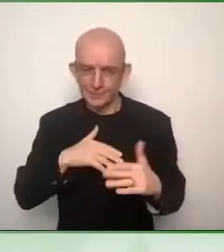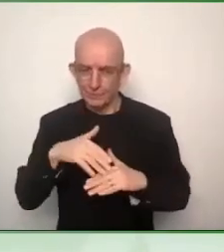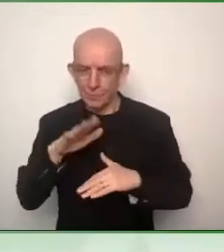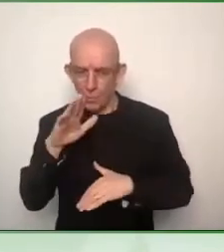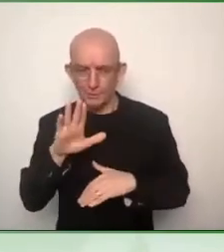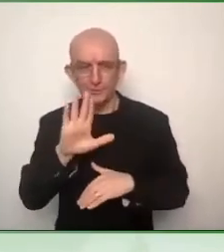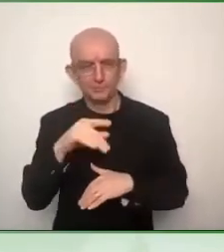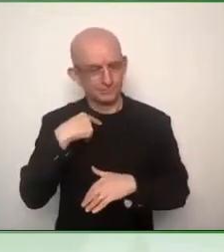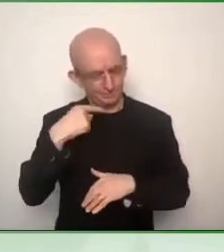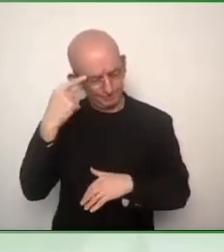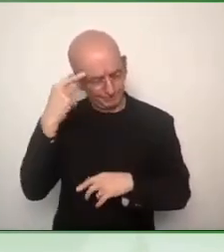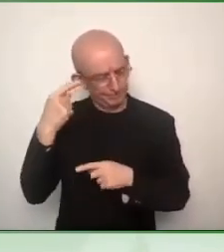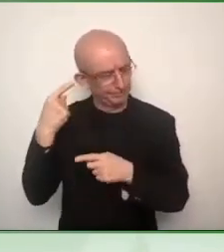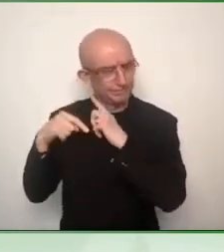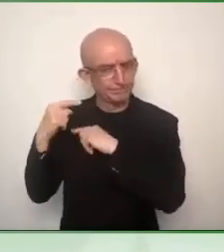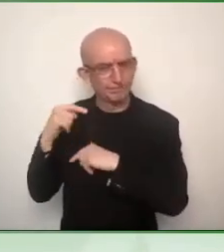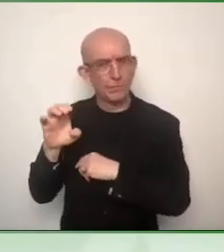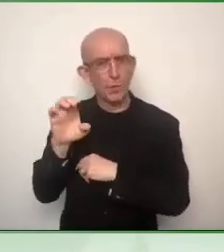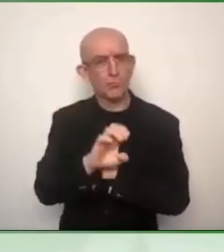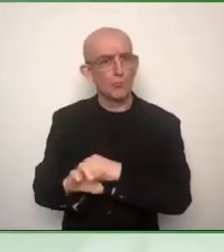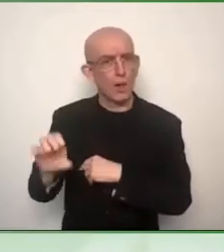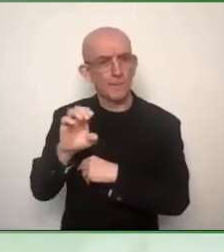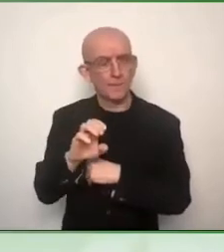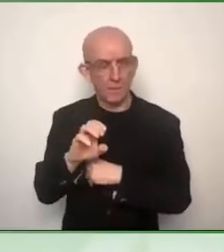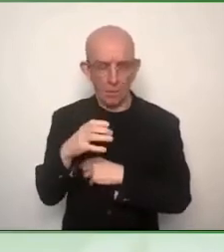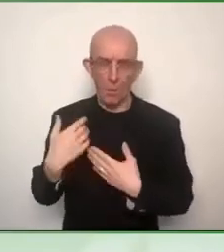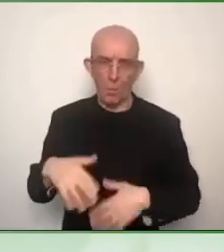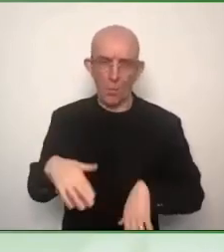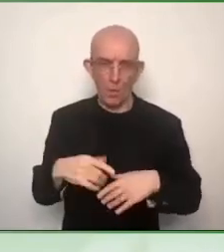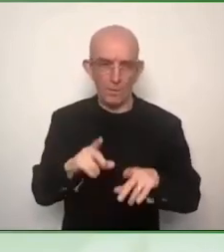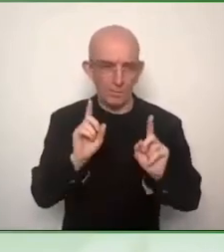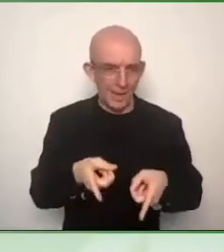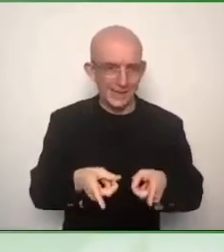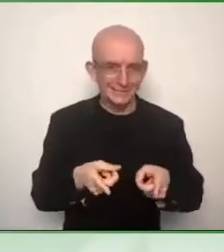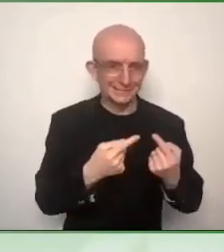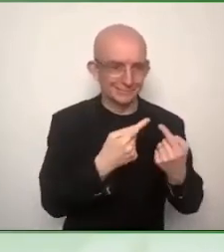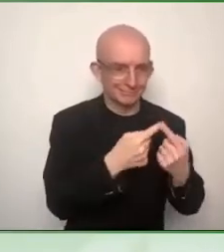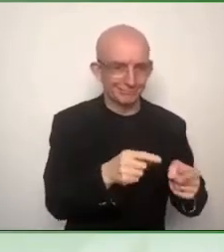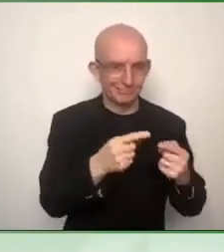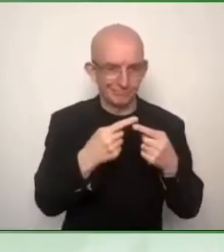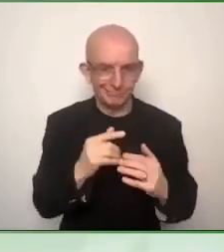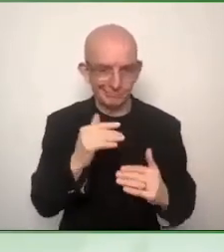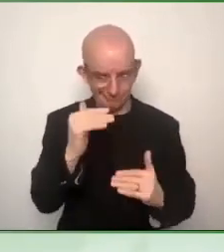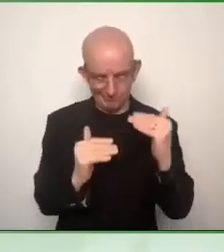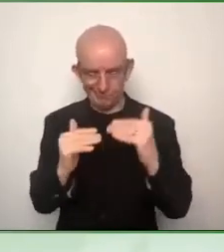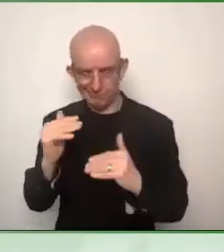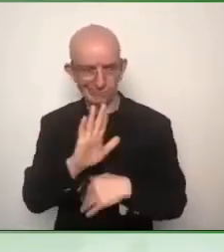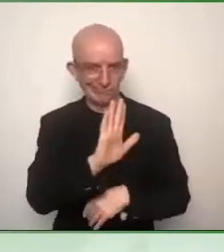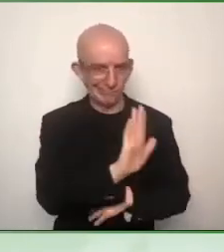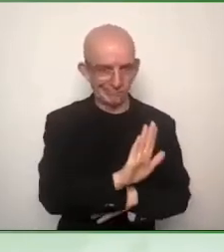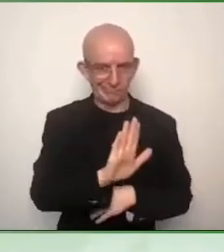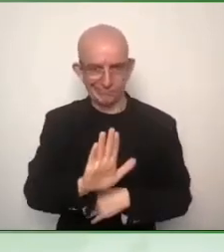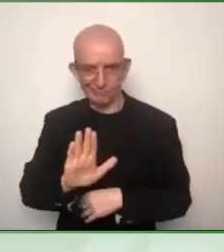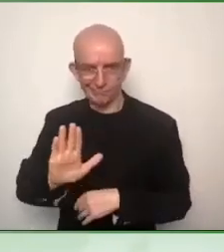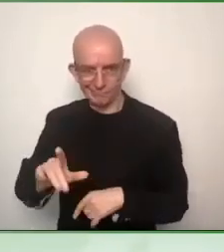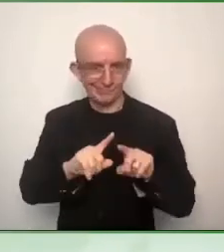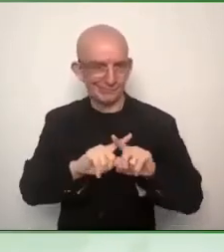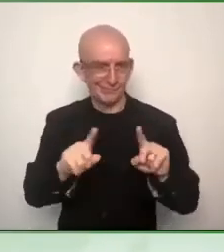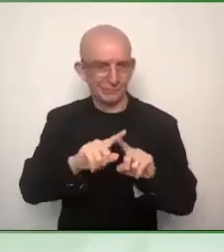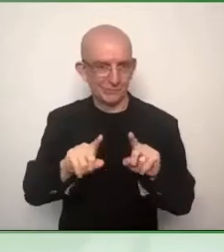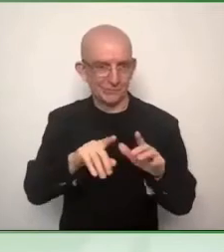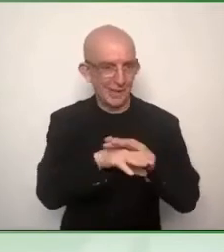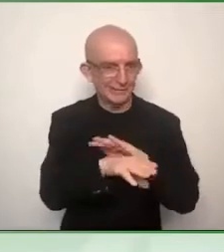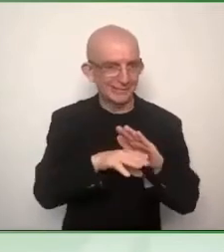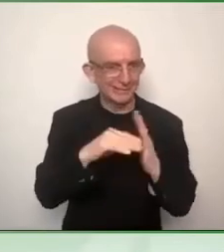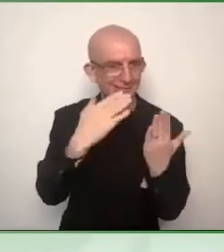looking across the pond to the US and, you know, even broader internationally. Australia is maybe a country